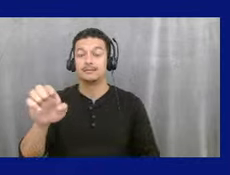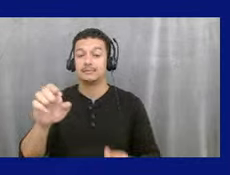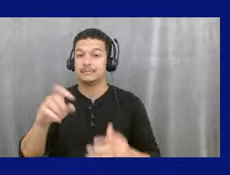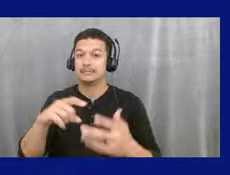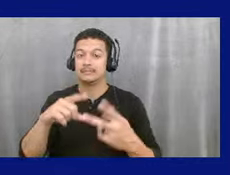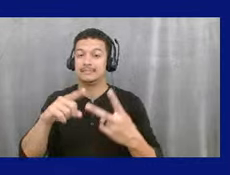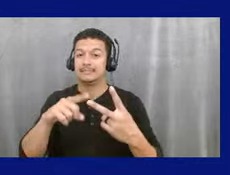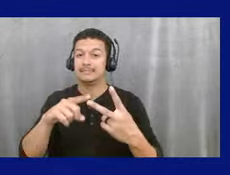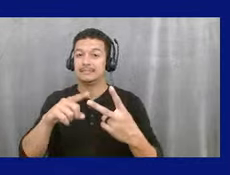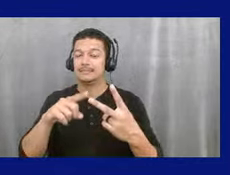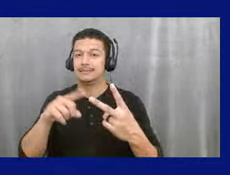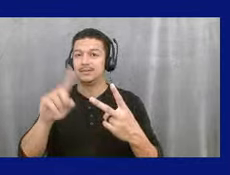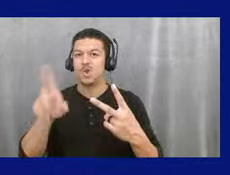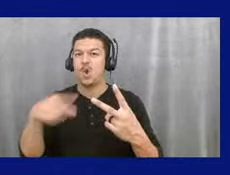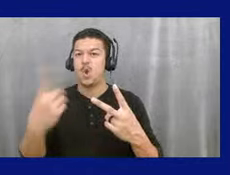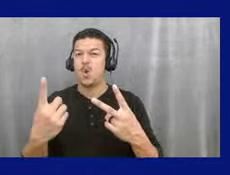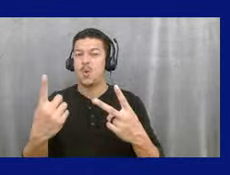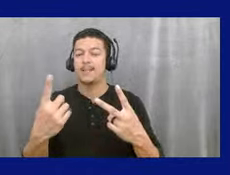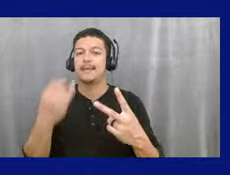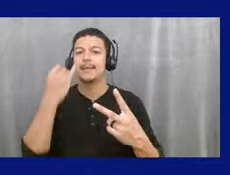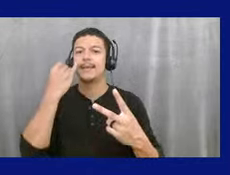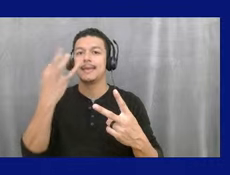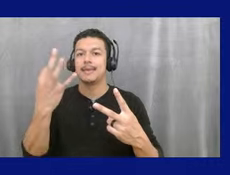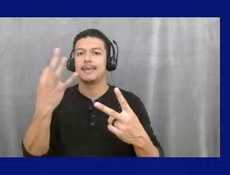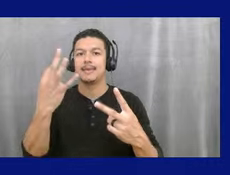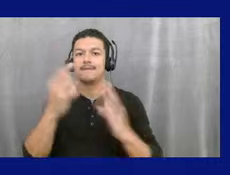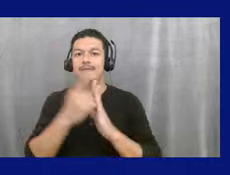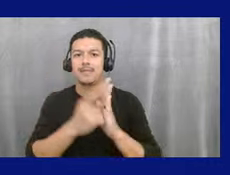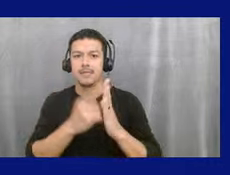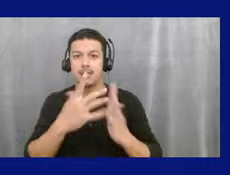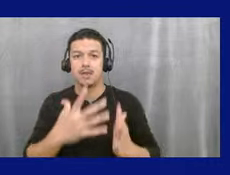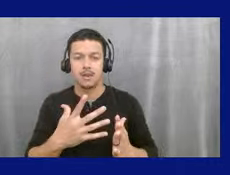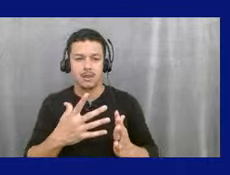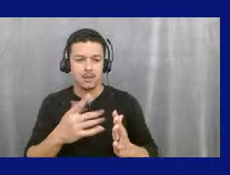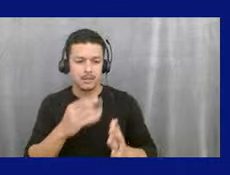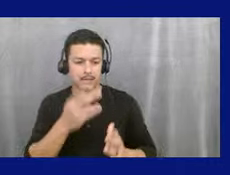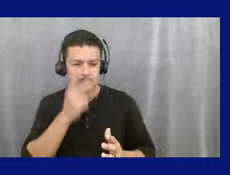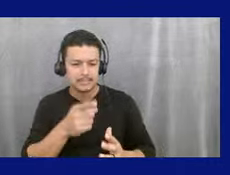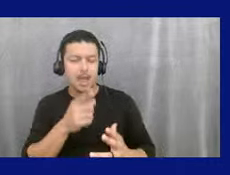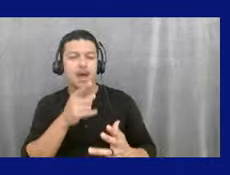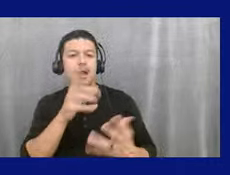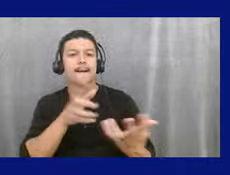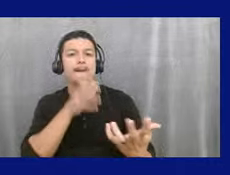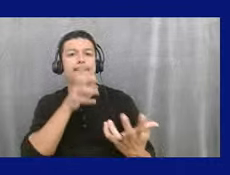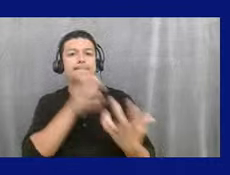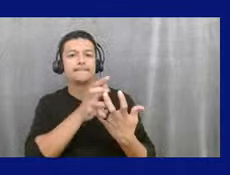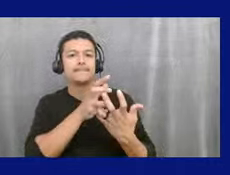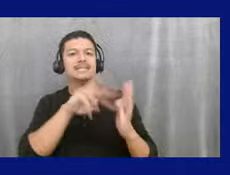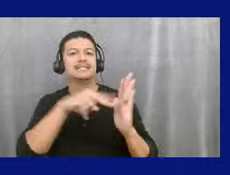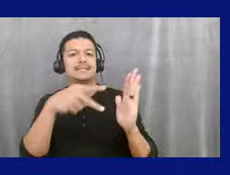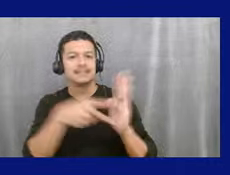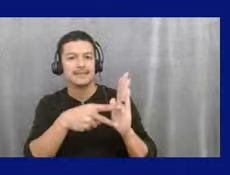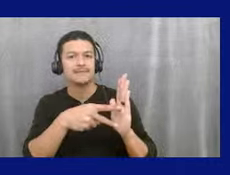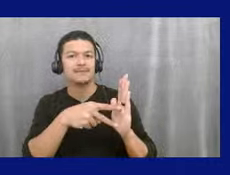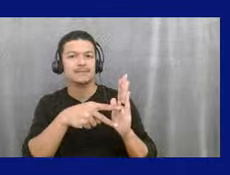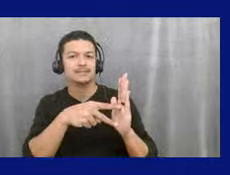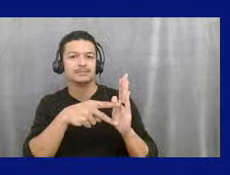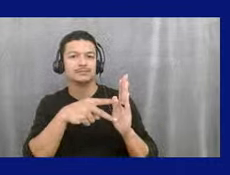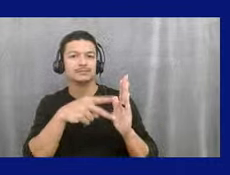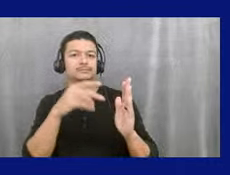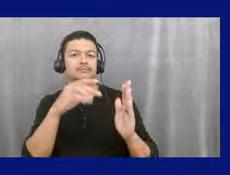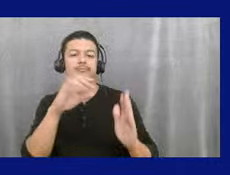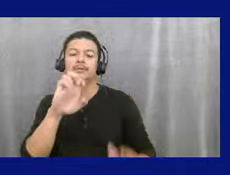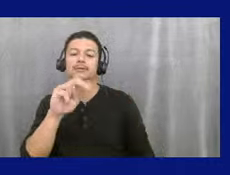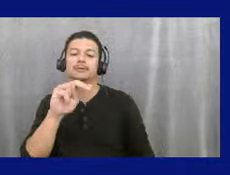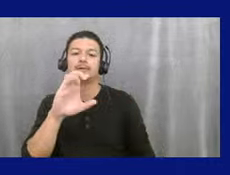can only happen once the legislator finds that it meets, um, the definition and criteria of an enclave. The next